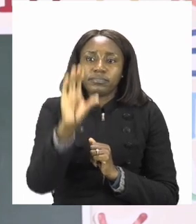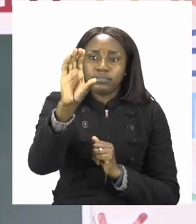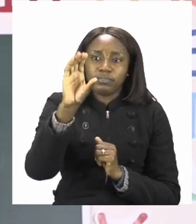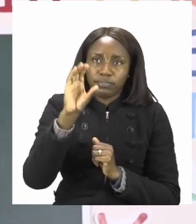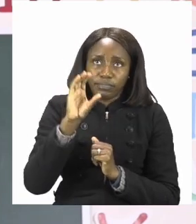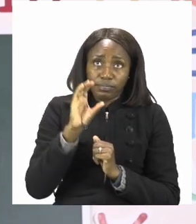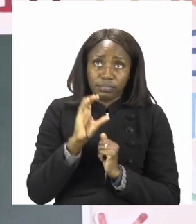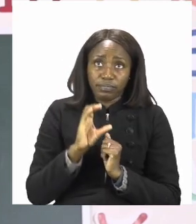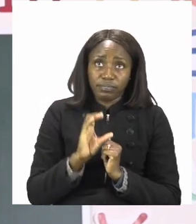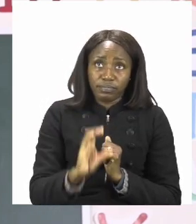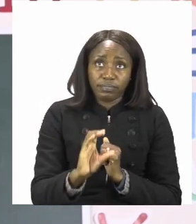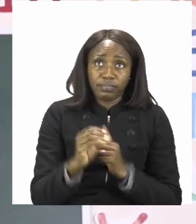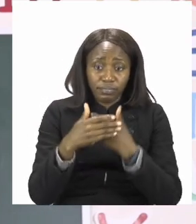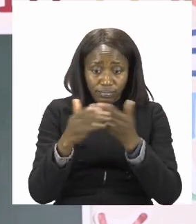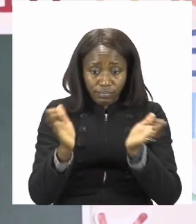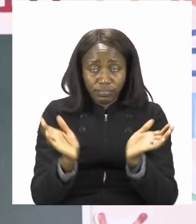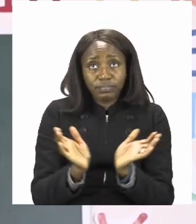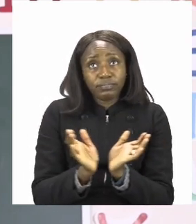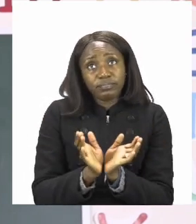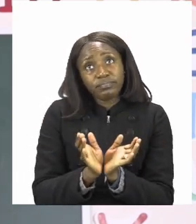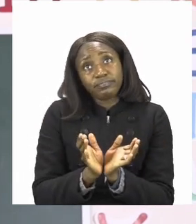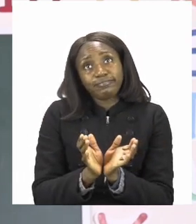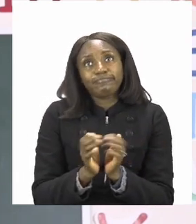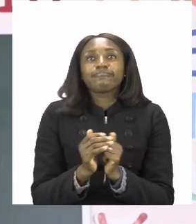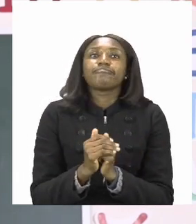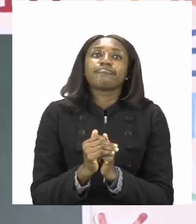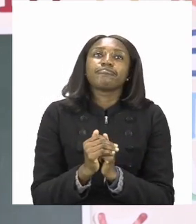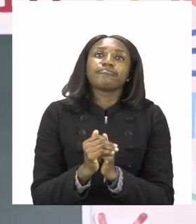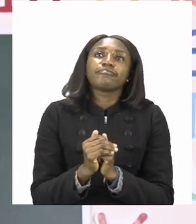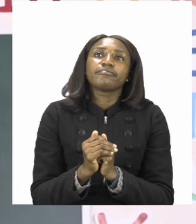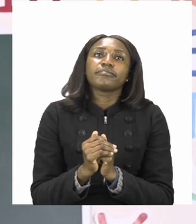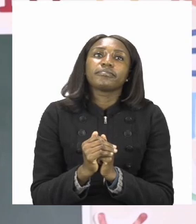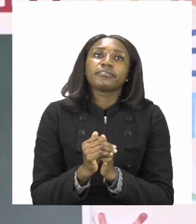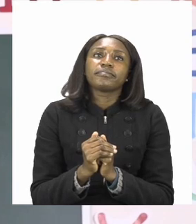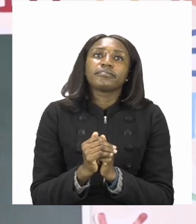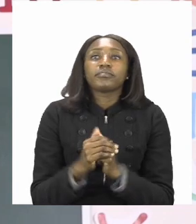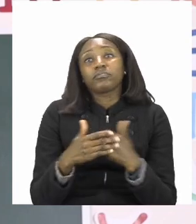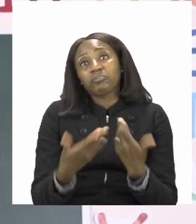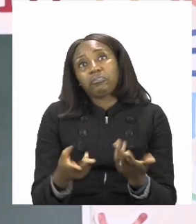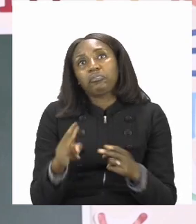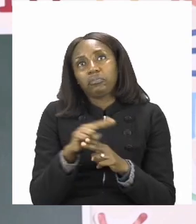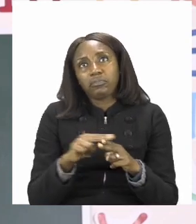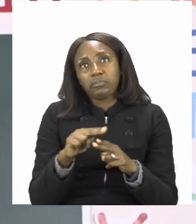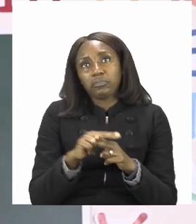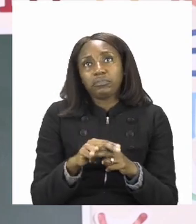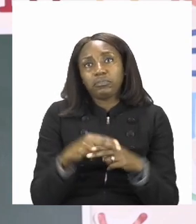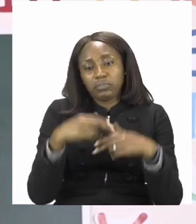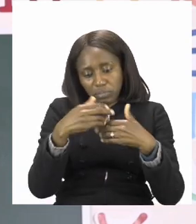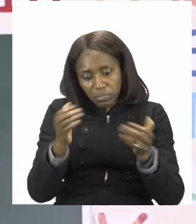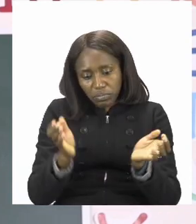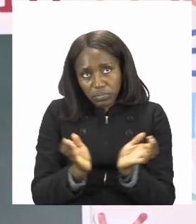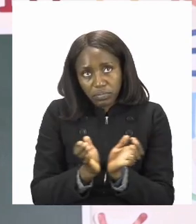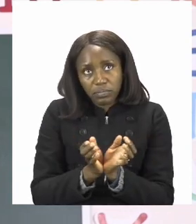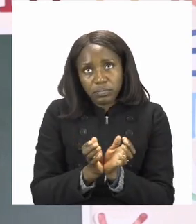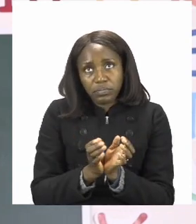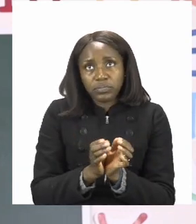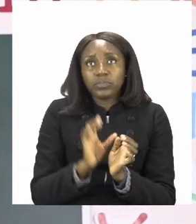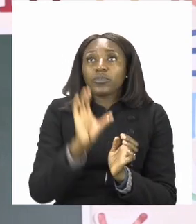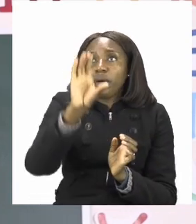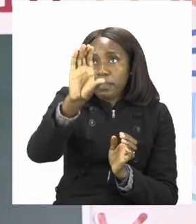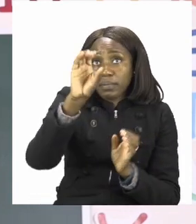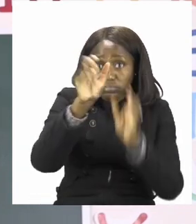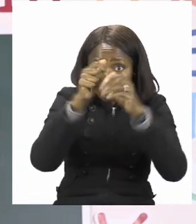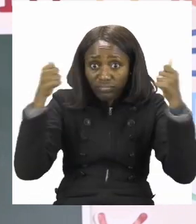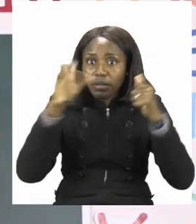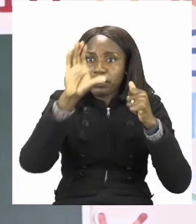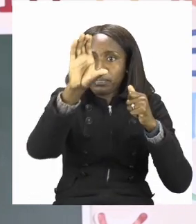bowl or use a bowl. So we're going to say take out a